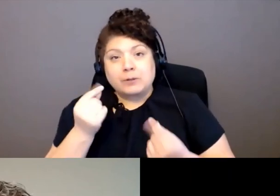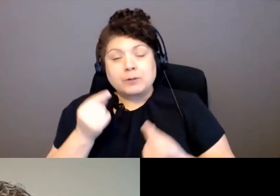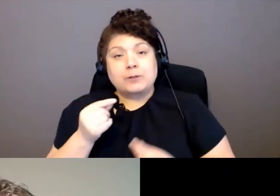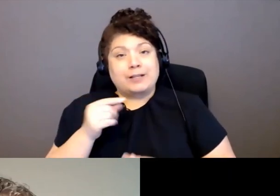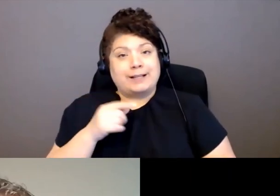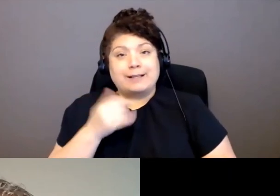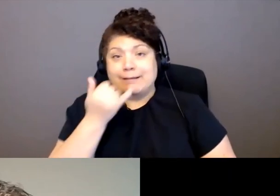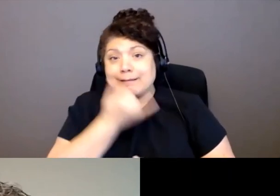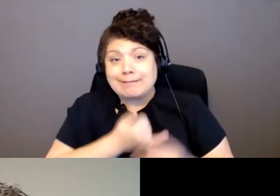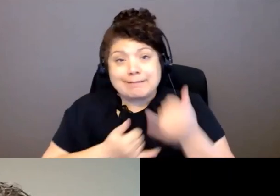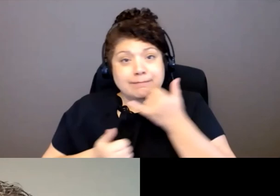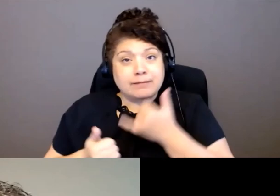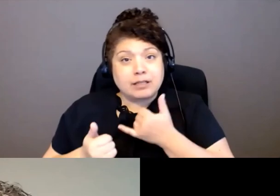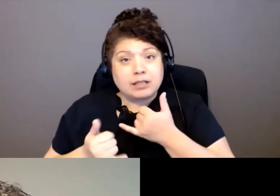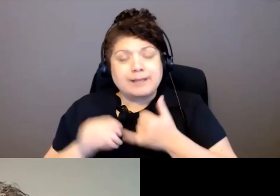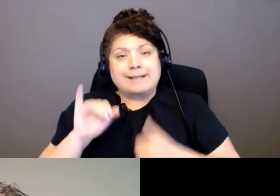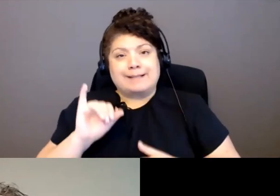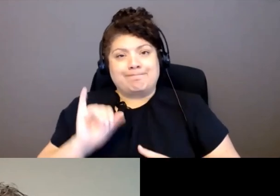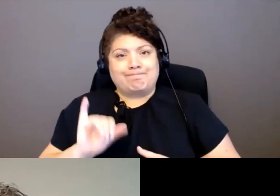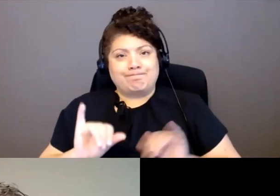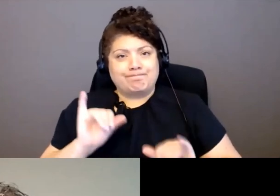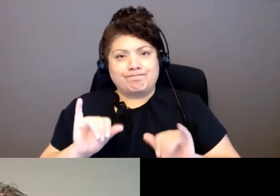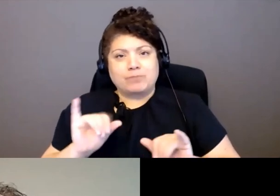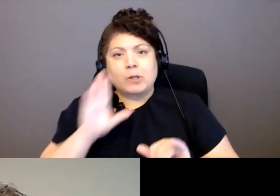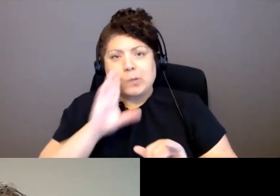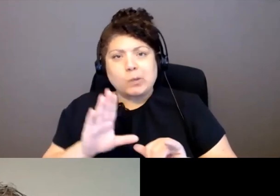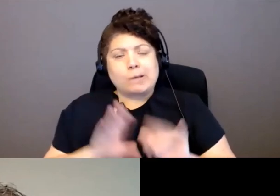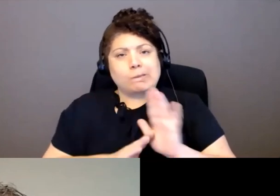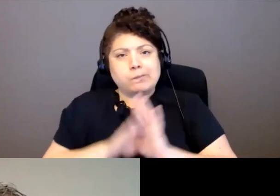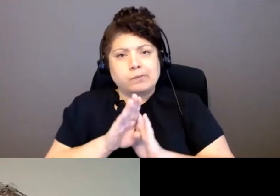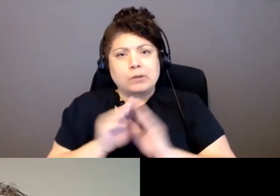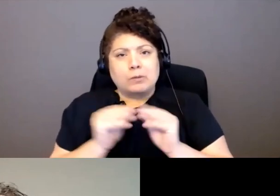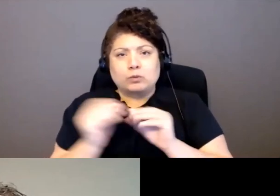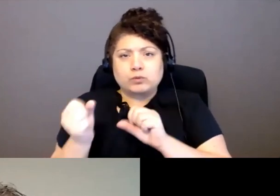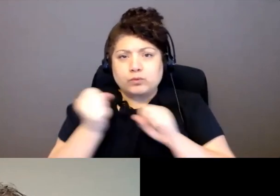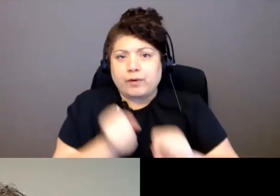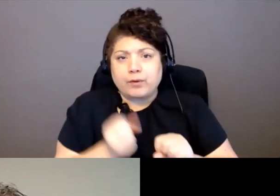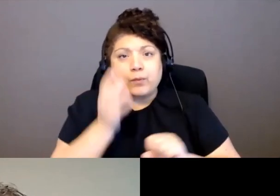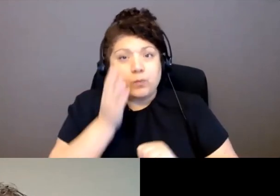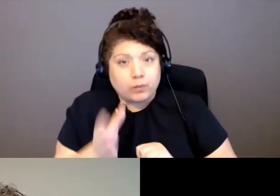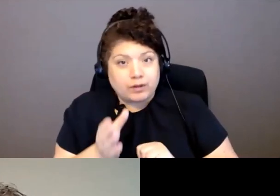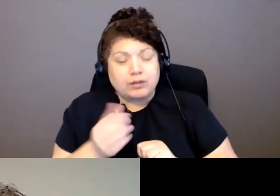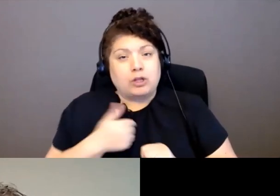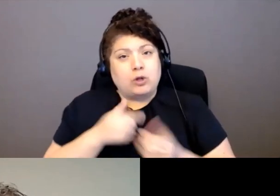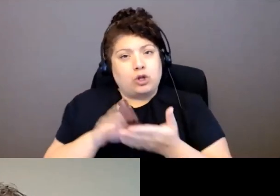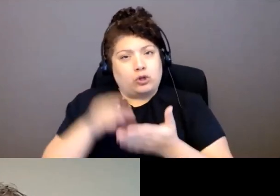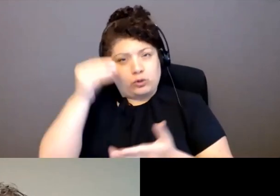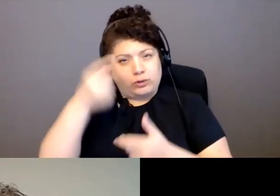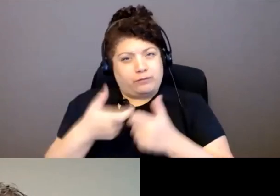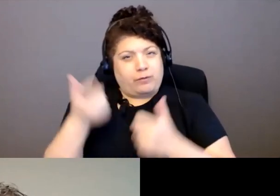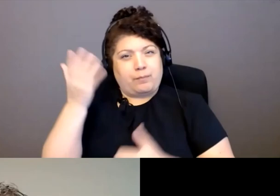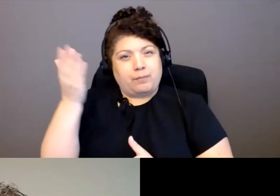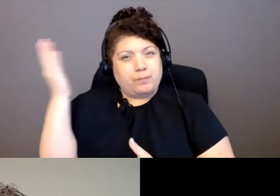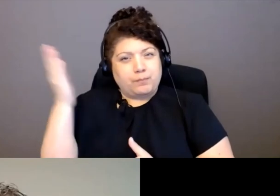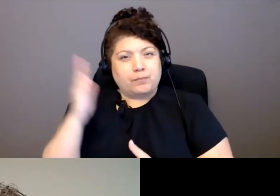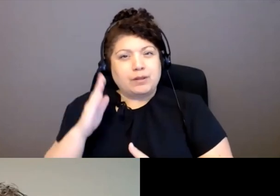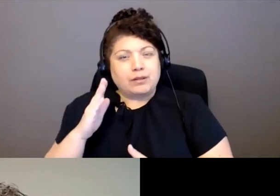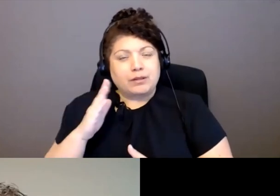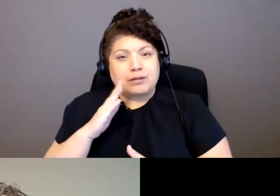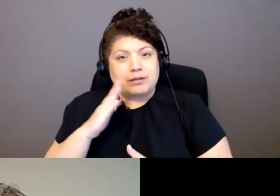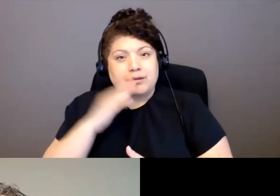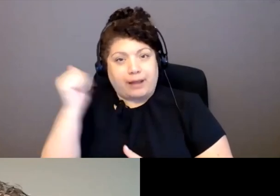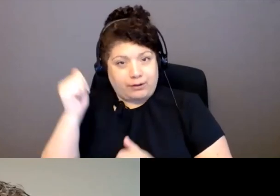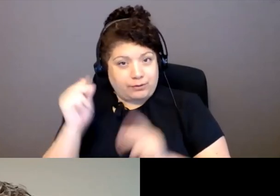and that I learned from the elders. So what I'm saying is, like, we need to listen to